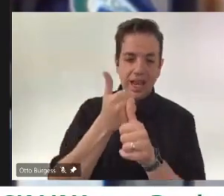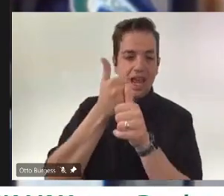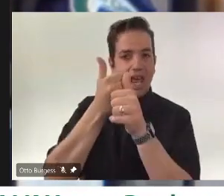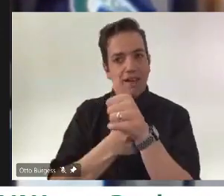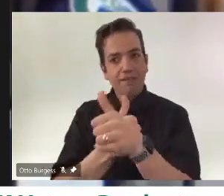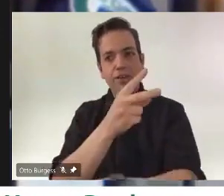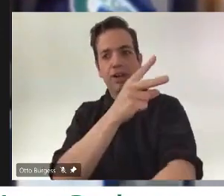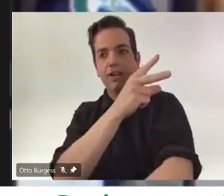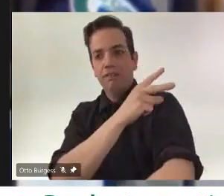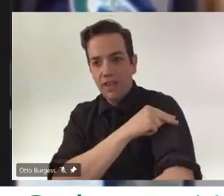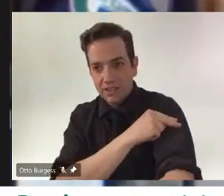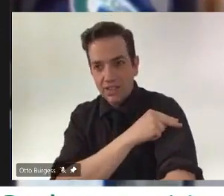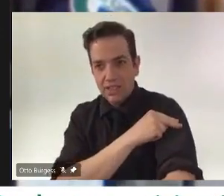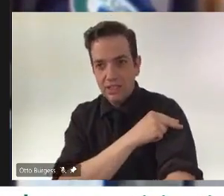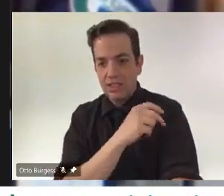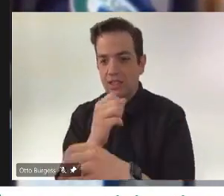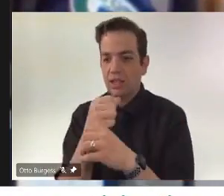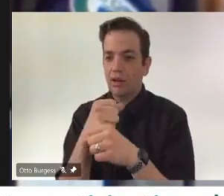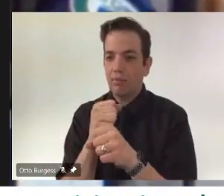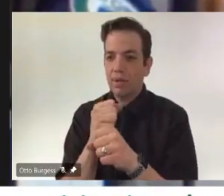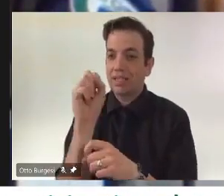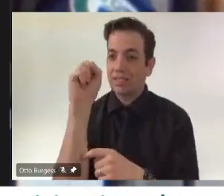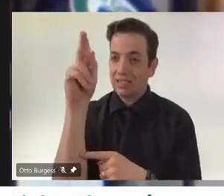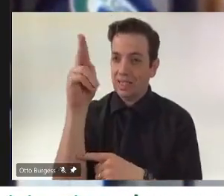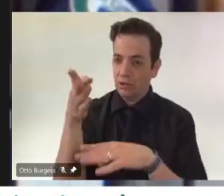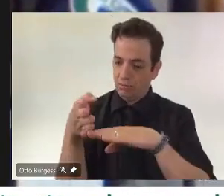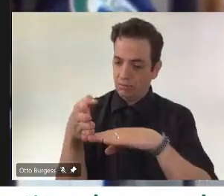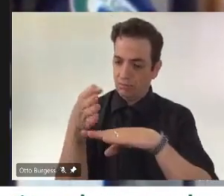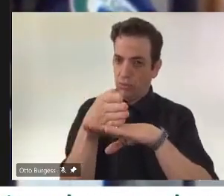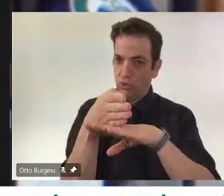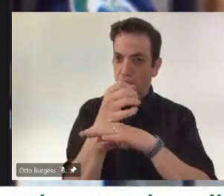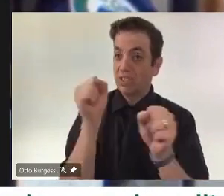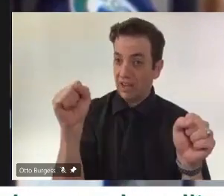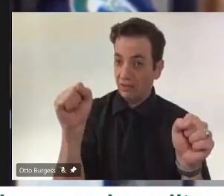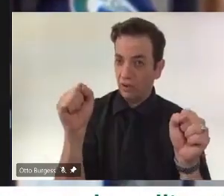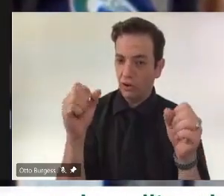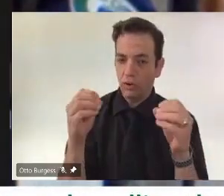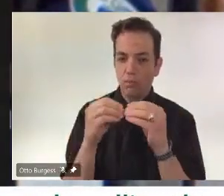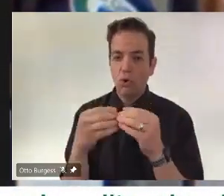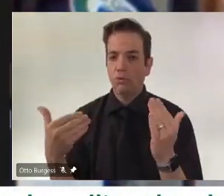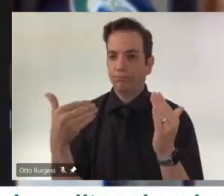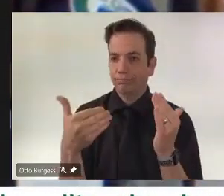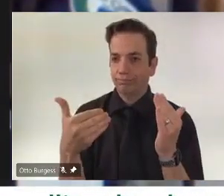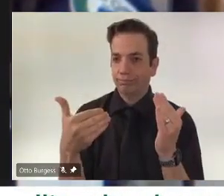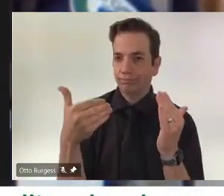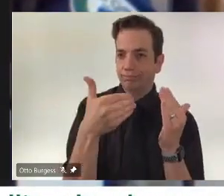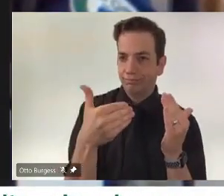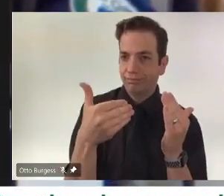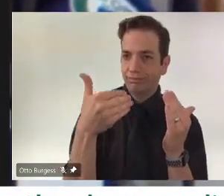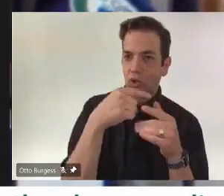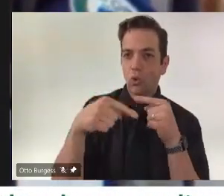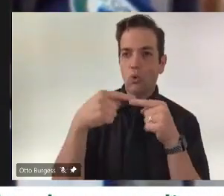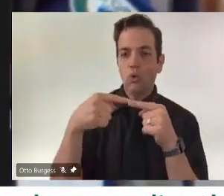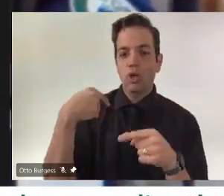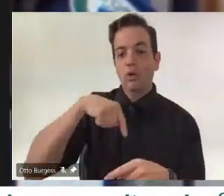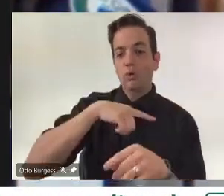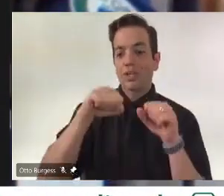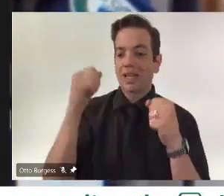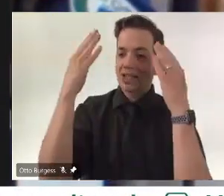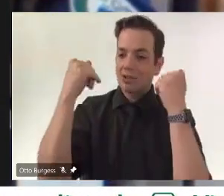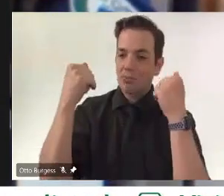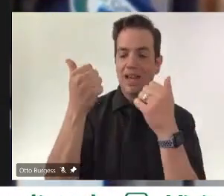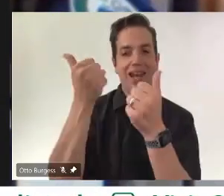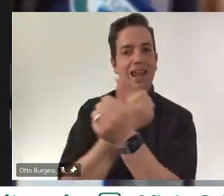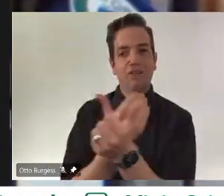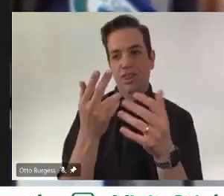a little bit safer, and it brings us much closer to the day that everything returns back to normal. Today's announcement is one